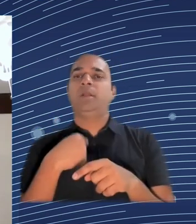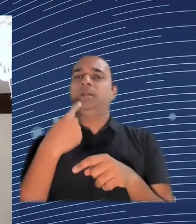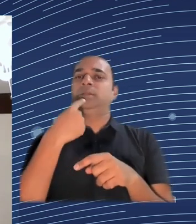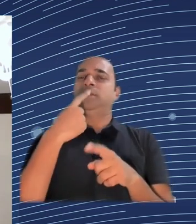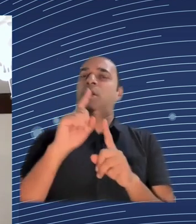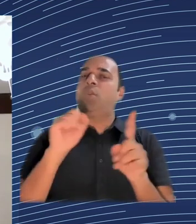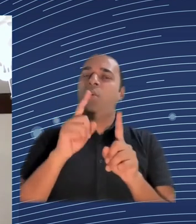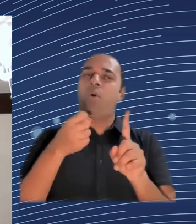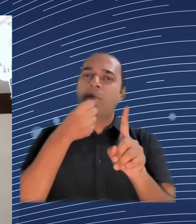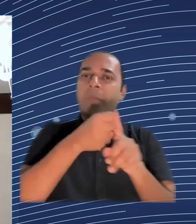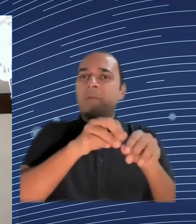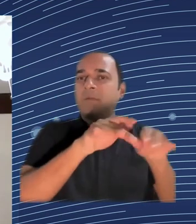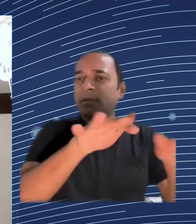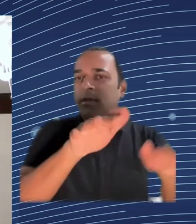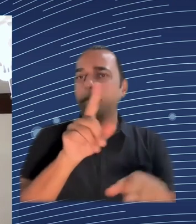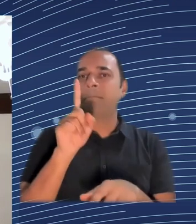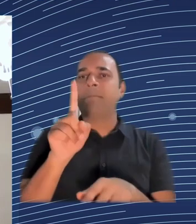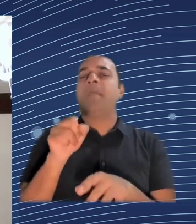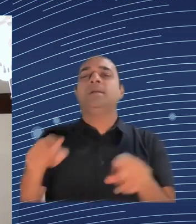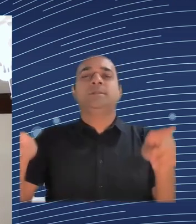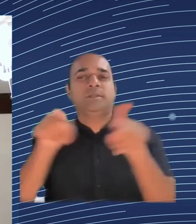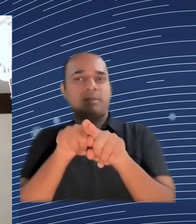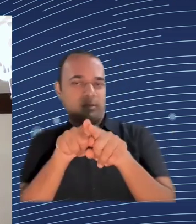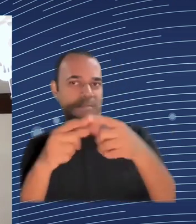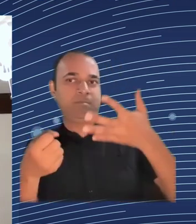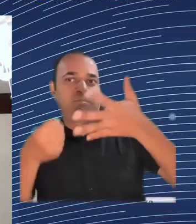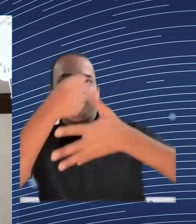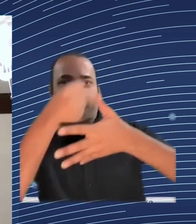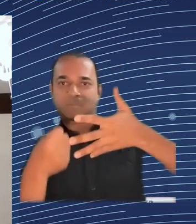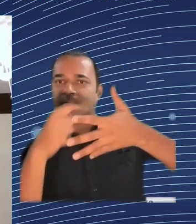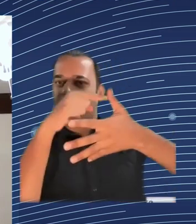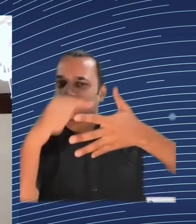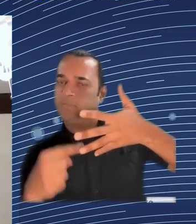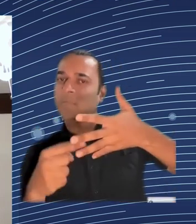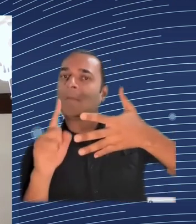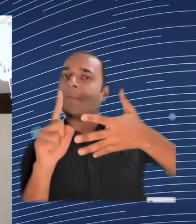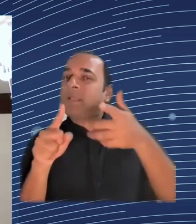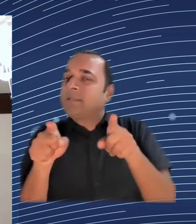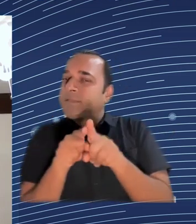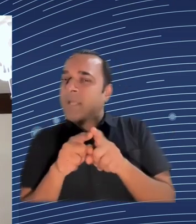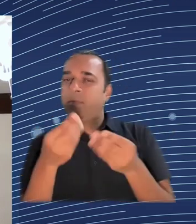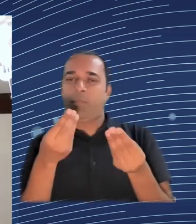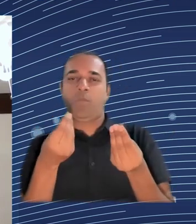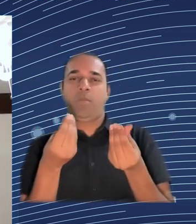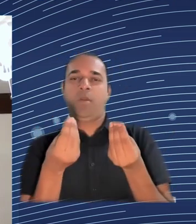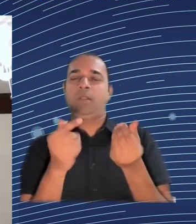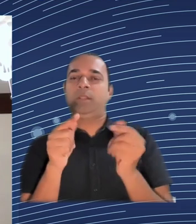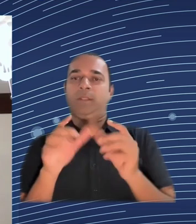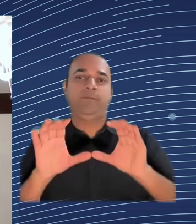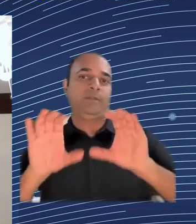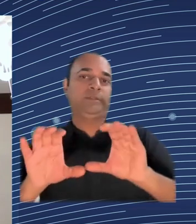convergence to happen. And I think this becomes even more important, given the big challenges the EU is setting itself on